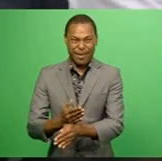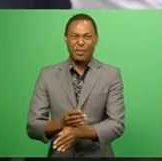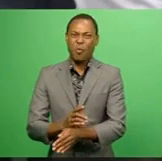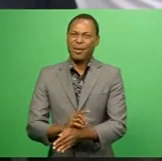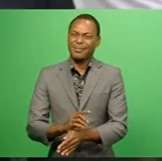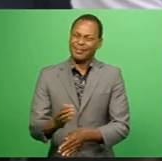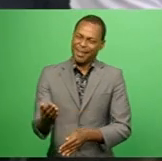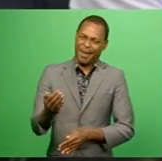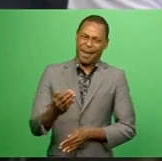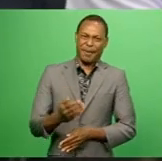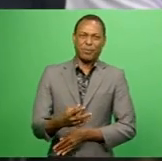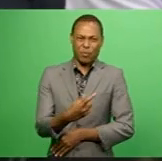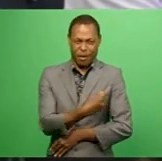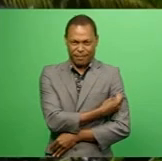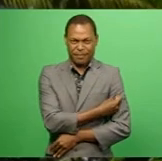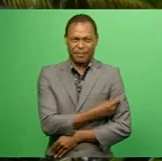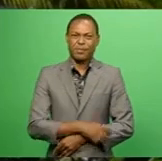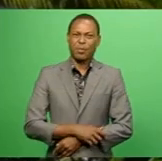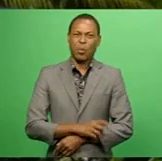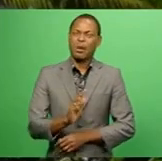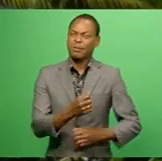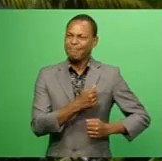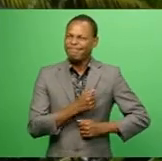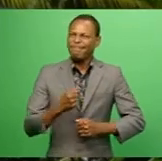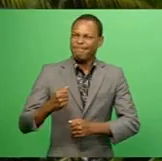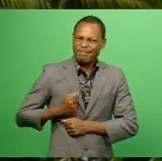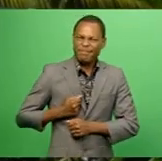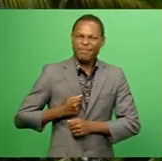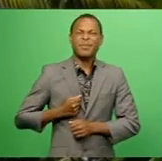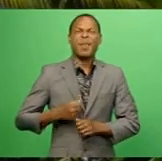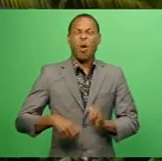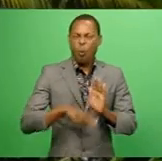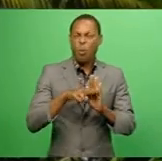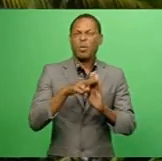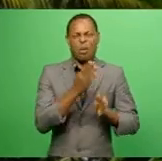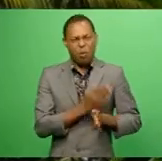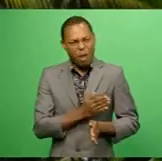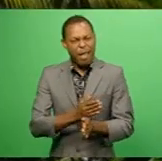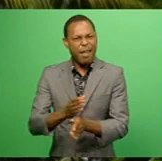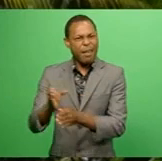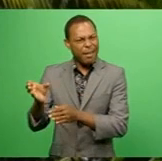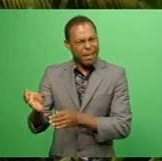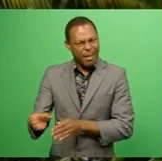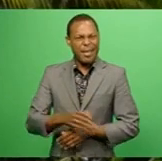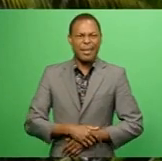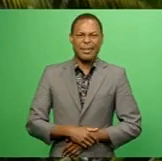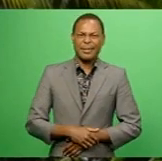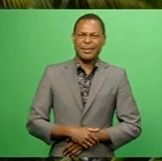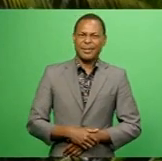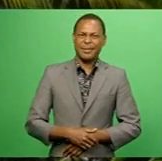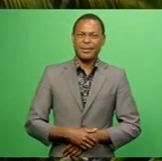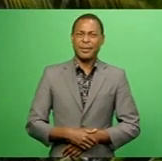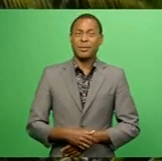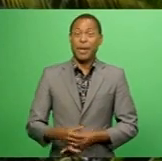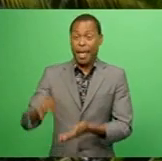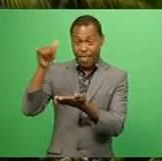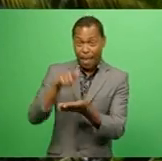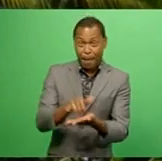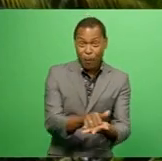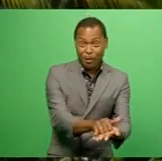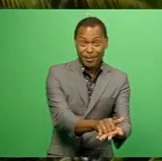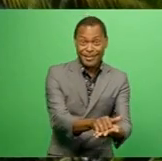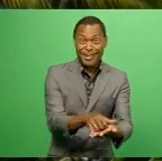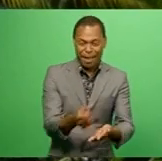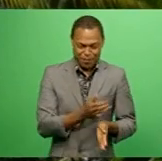This includes the RFMF team, the hotel workers, the teams that, the hardworking team at the 90 airport. So,